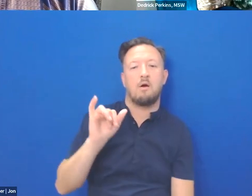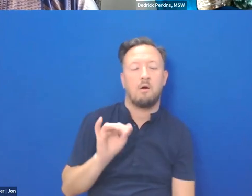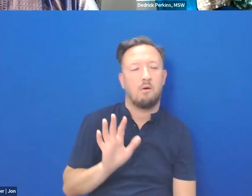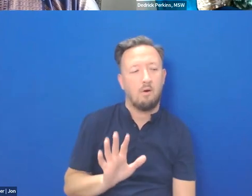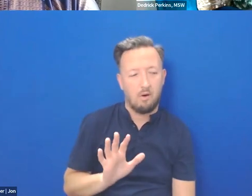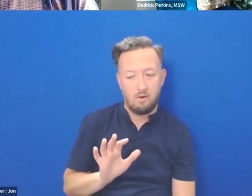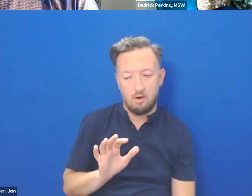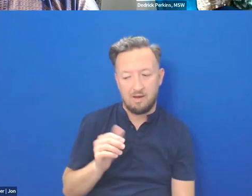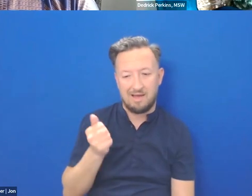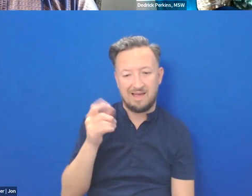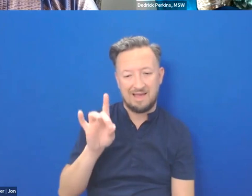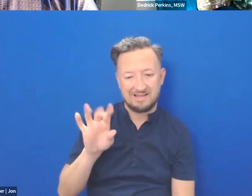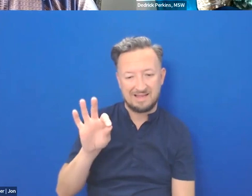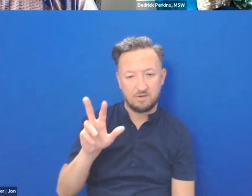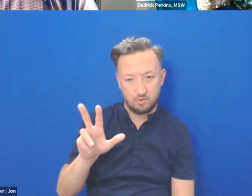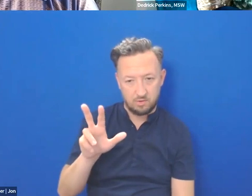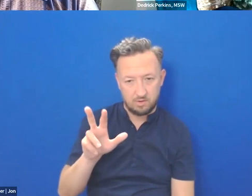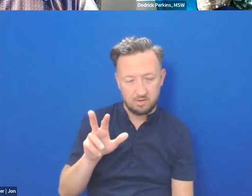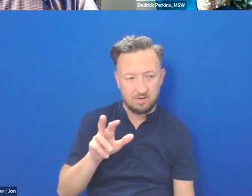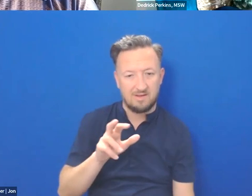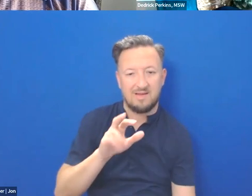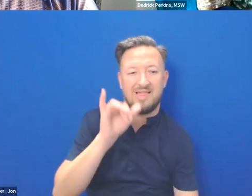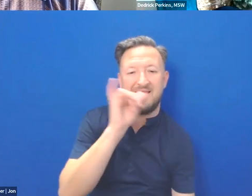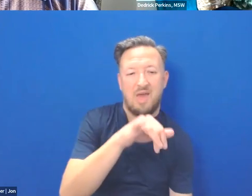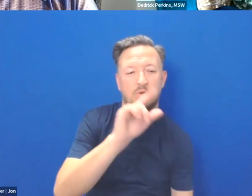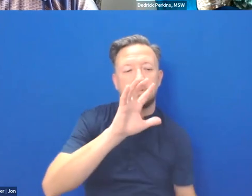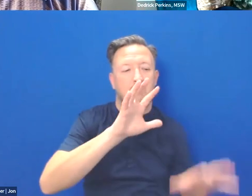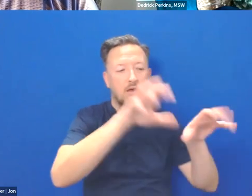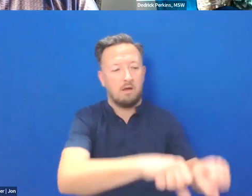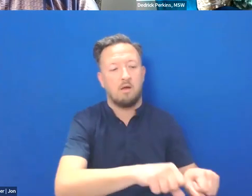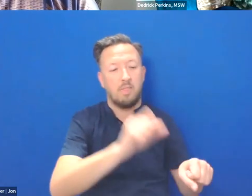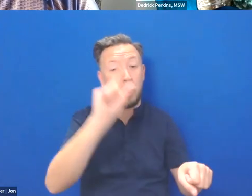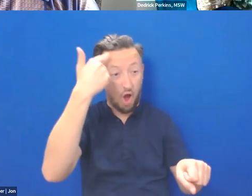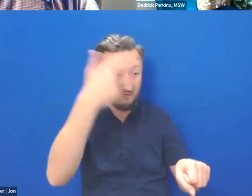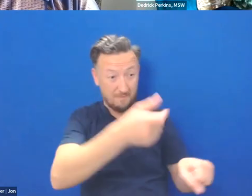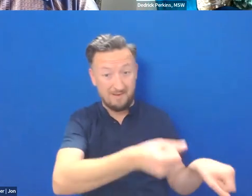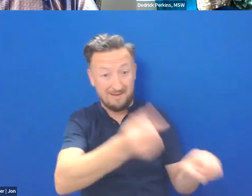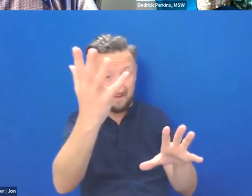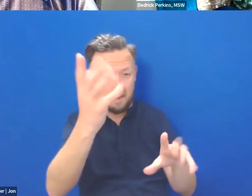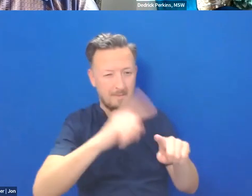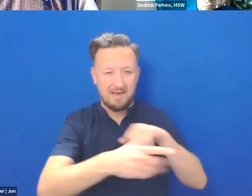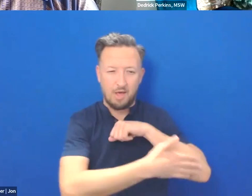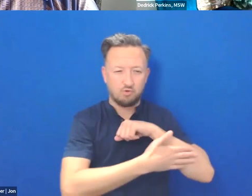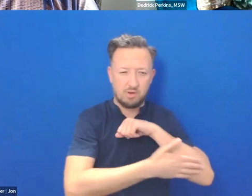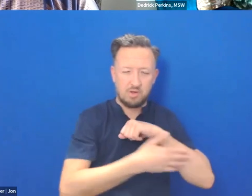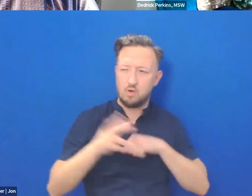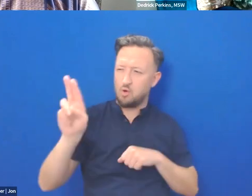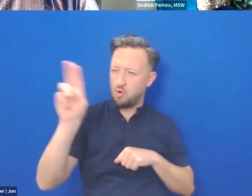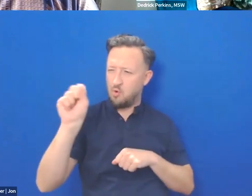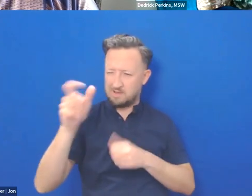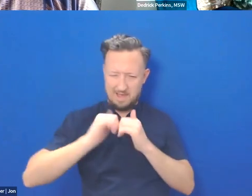wait a minute. 1893 was only the overthrow of the government, not the country. How did the United States acquire Hawaii?